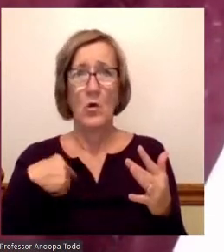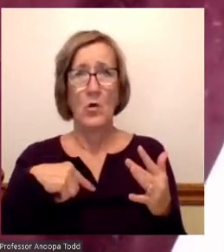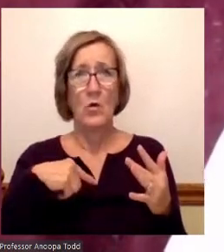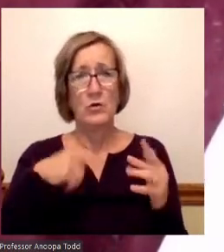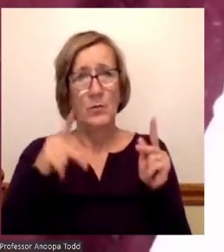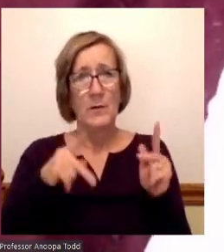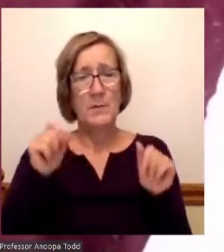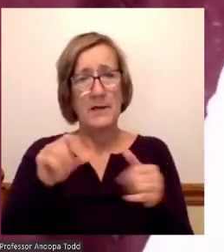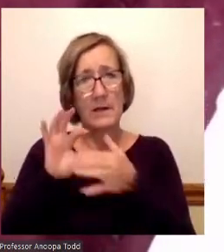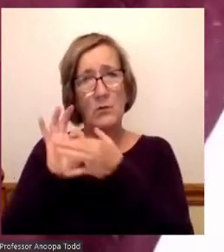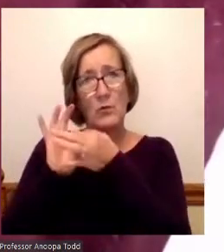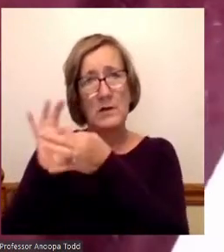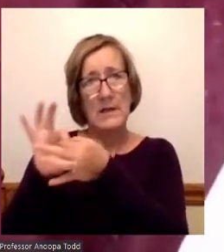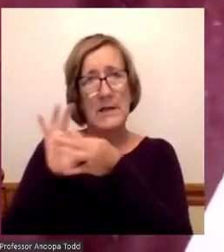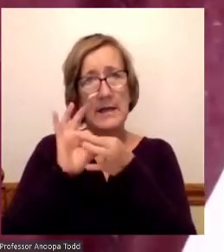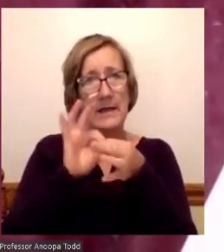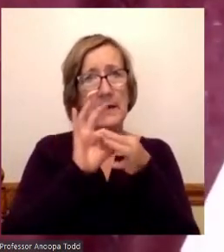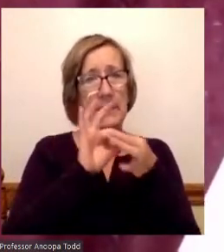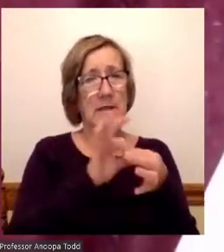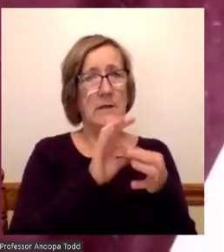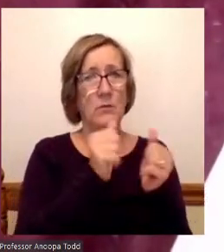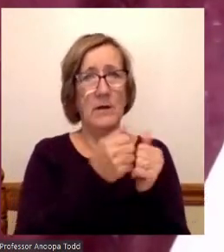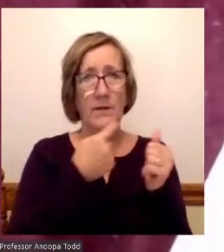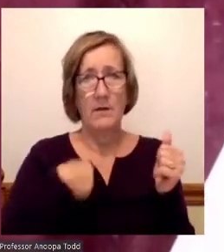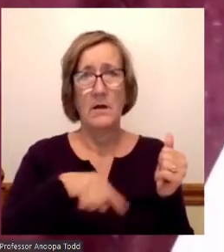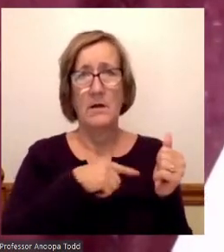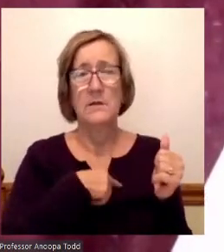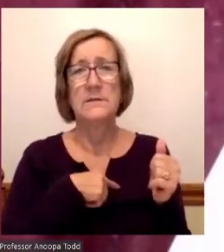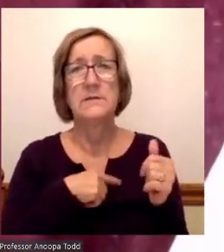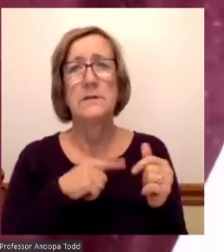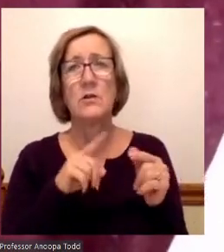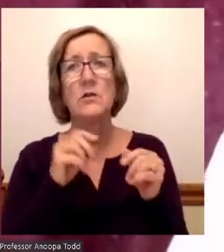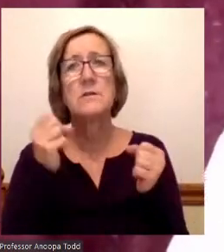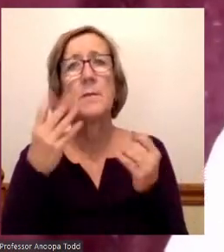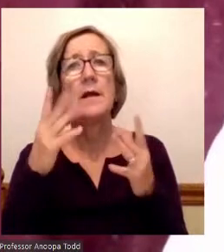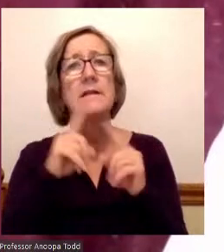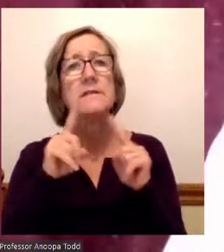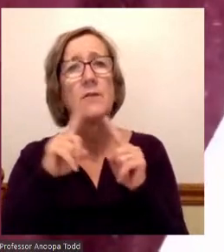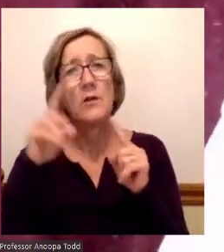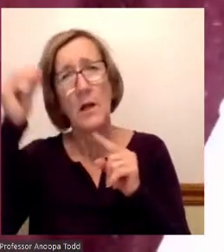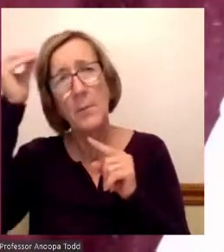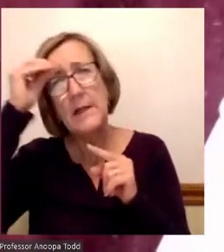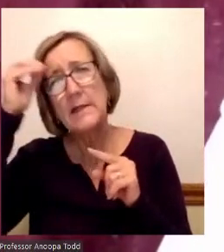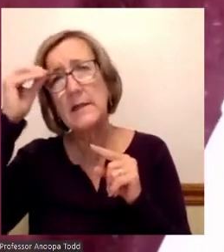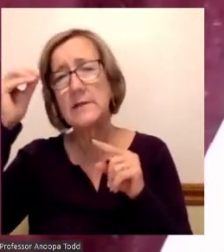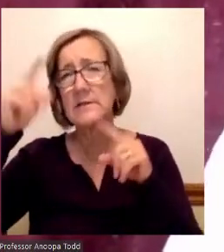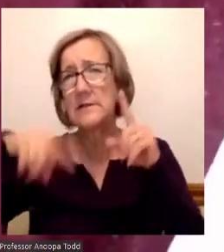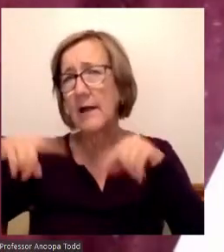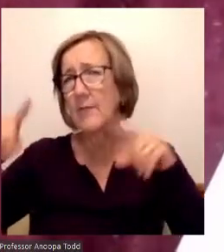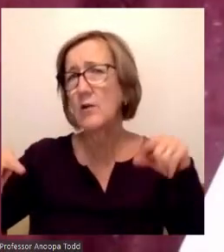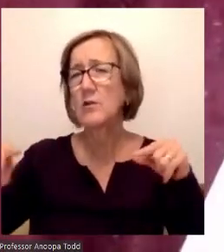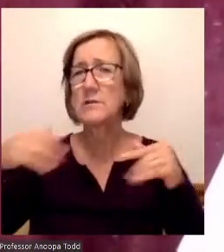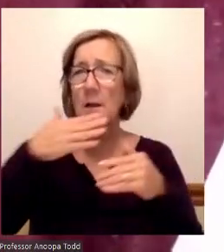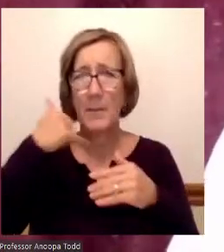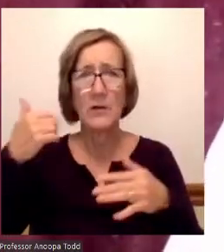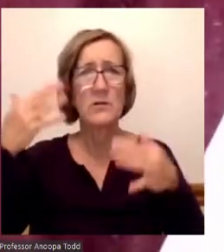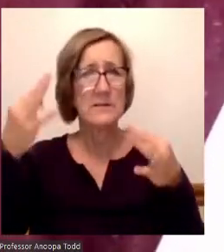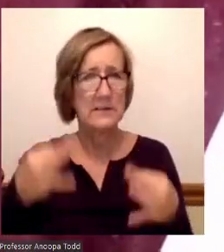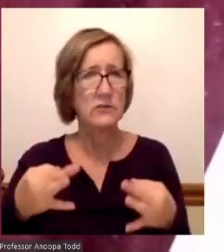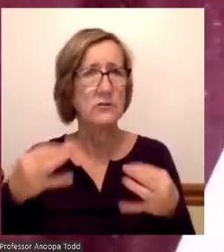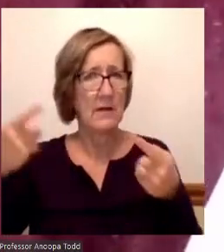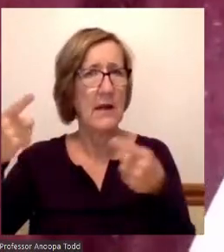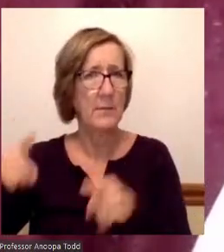to us. It is when there are many diverse opinions, better decisions will be made. We need to have this in place at the college.